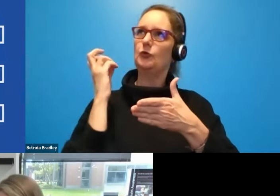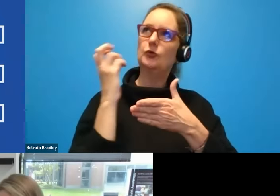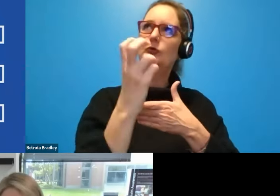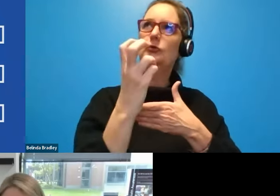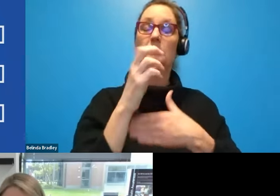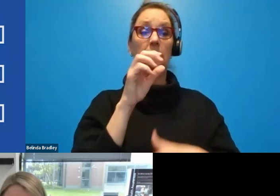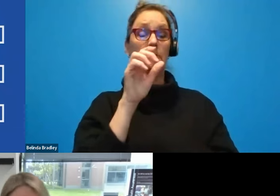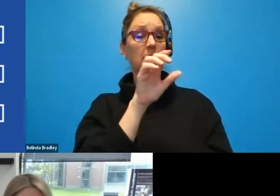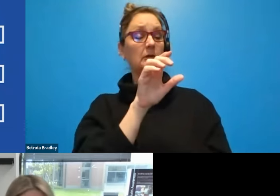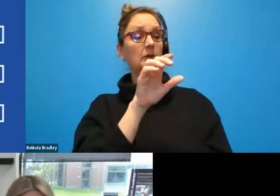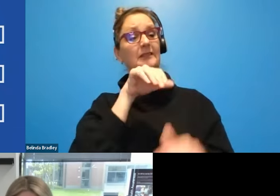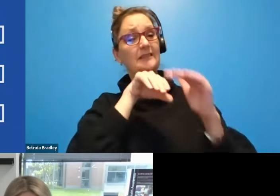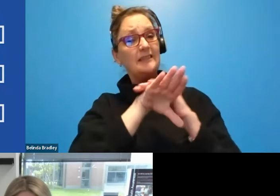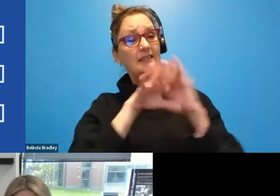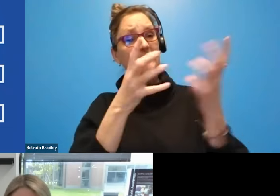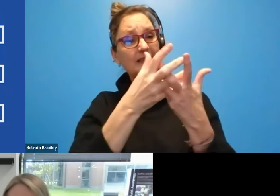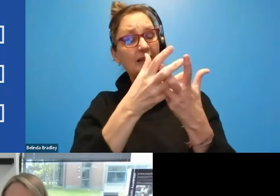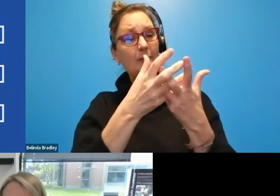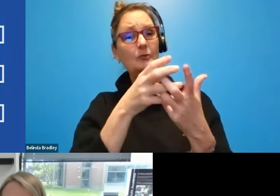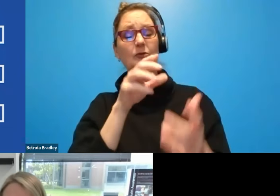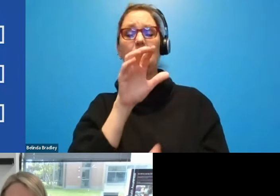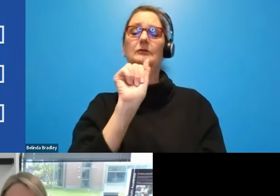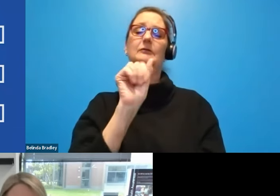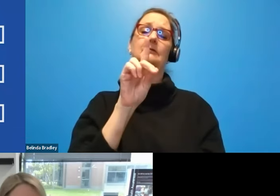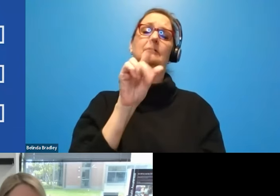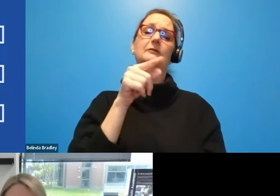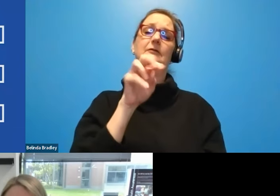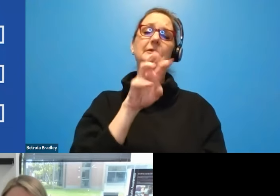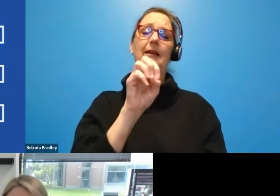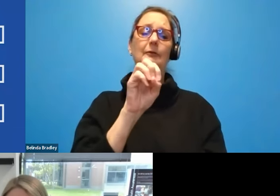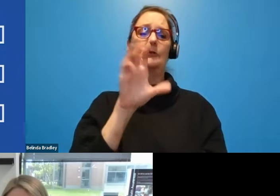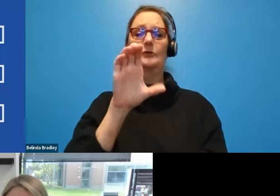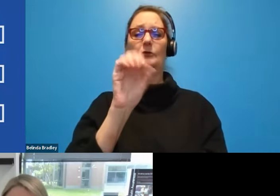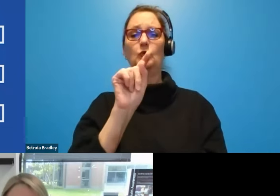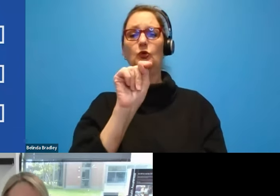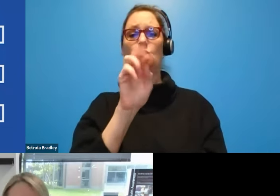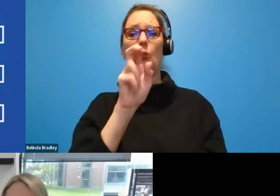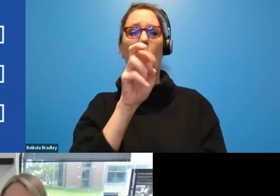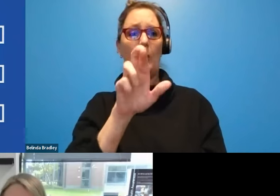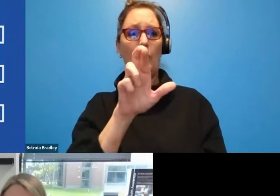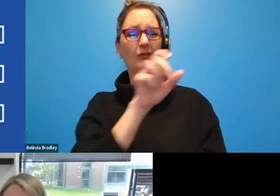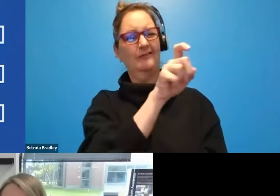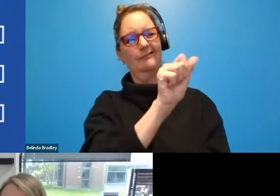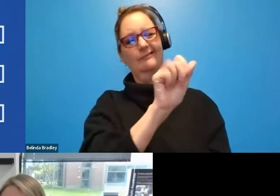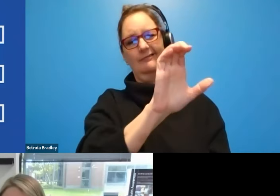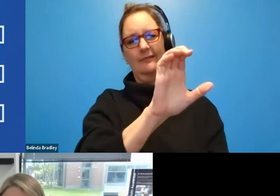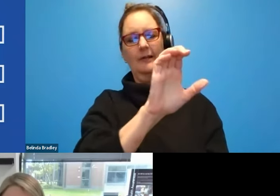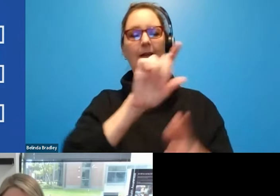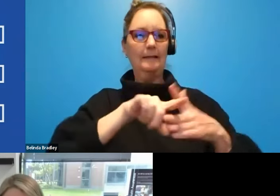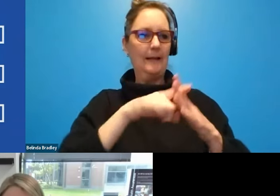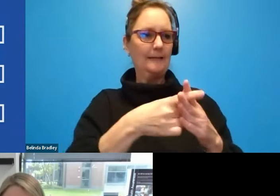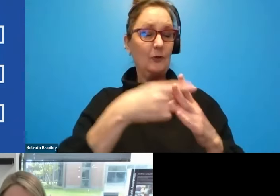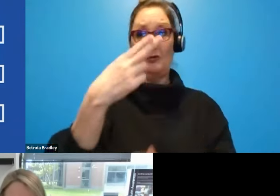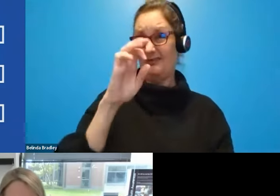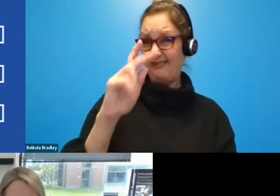controller started as a hackathon project. Uh, started with a lot of 3d printing. It evolved into this beautifully